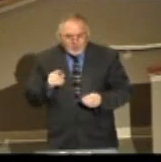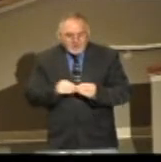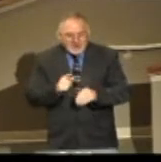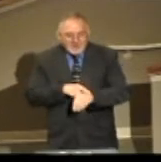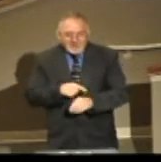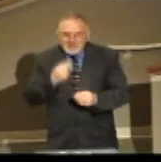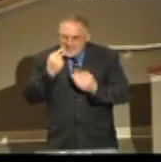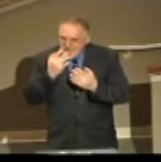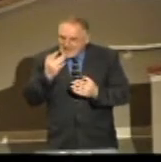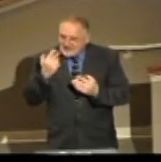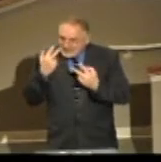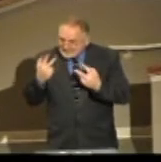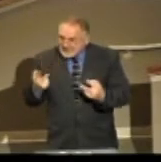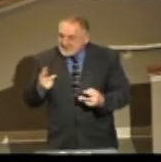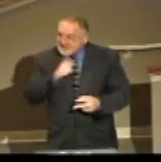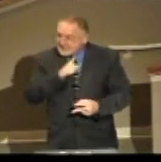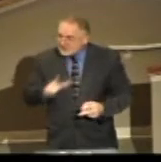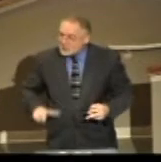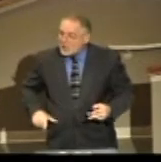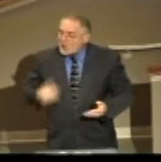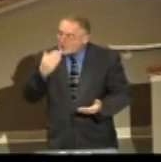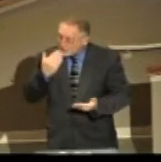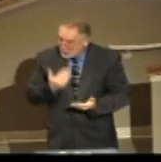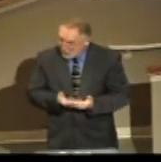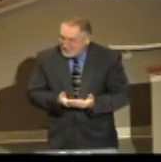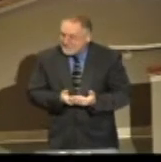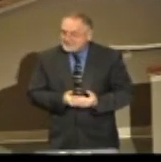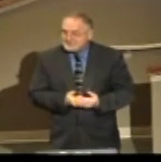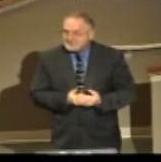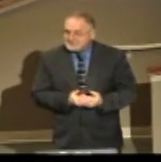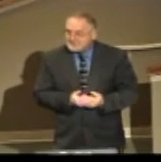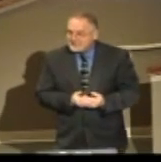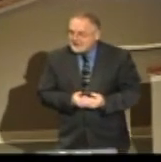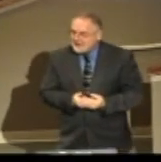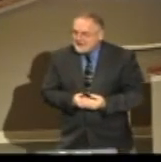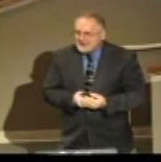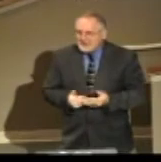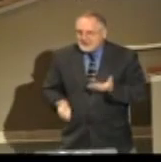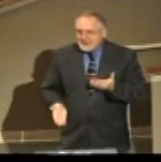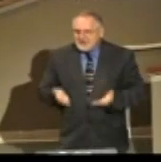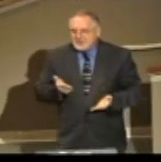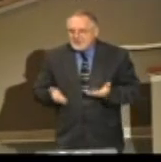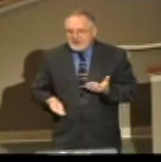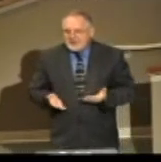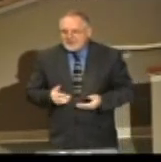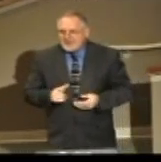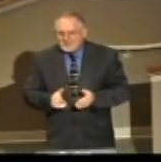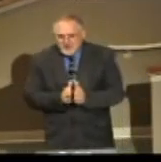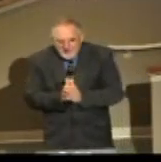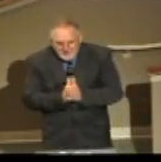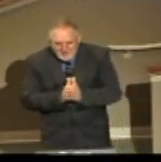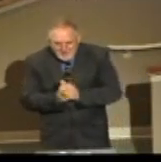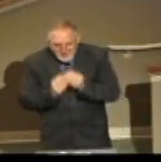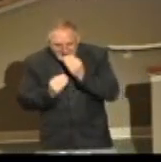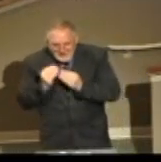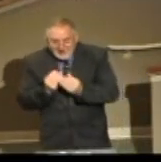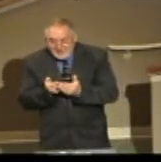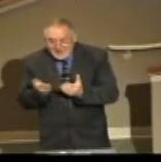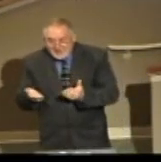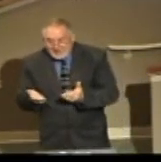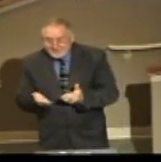time. Oh, taste and see that the Lord is good. Have you ever anticipated eating something